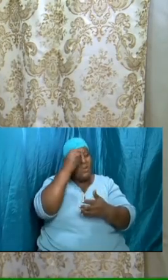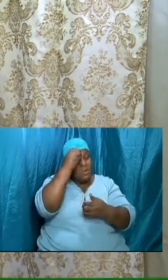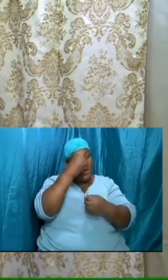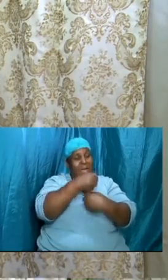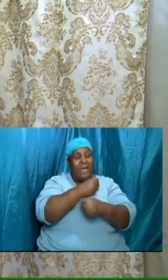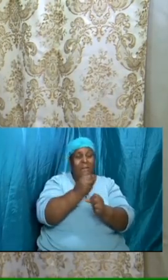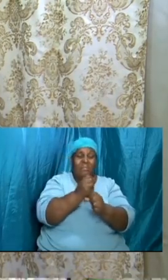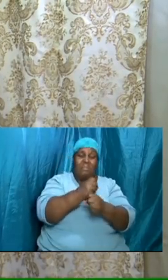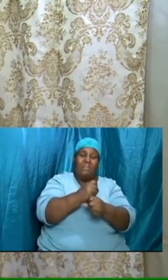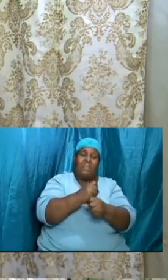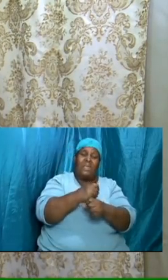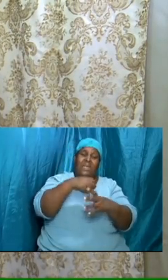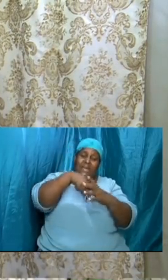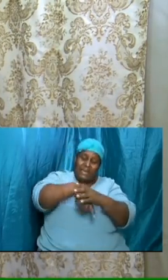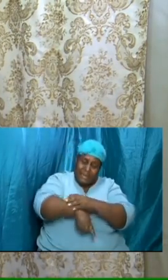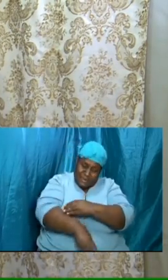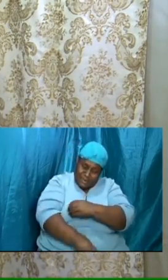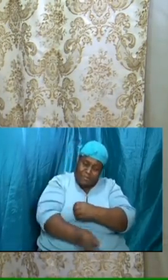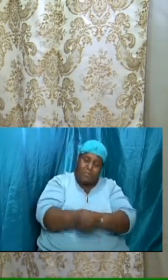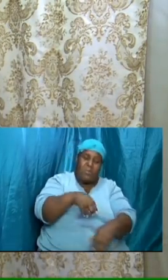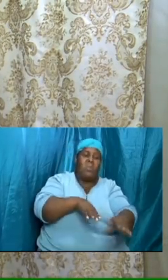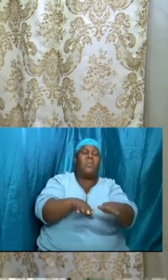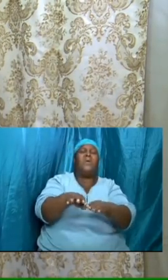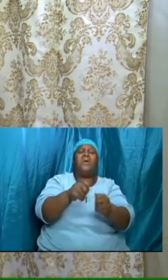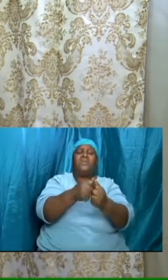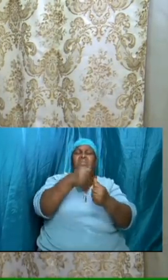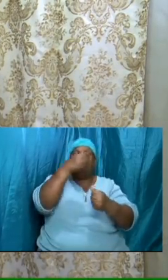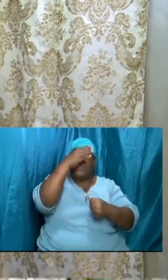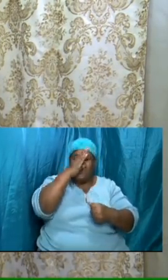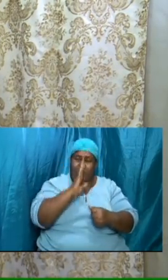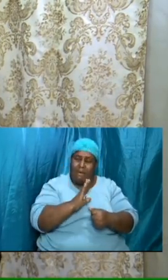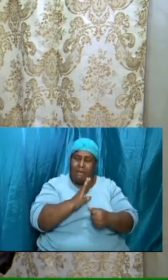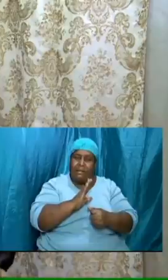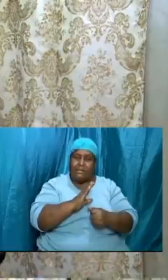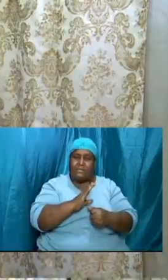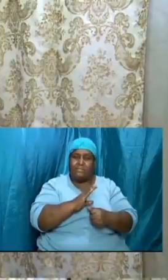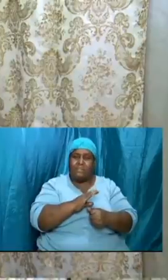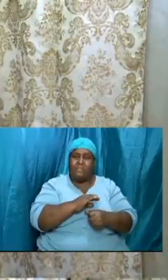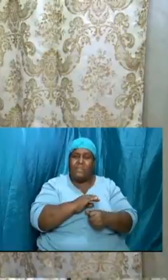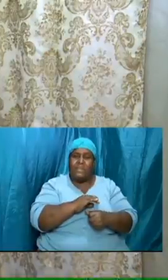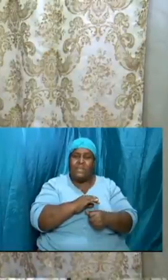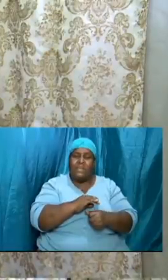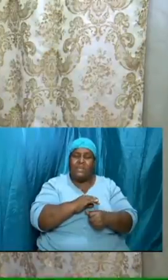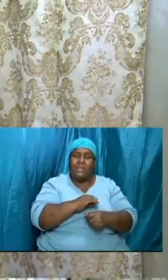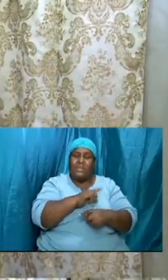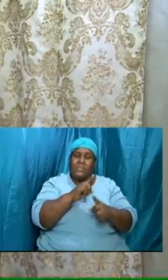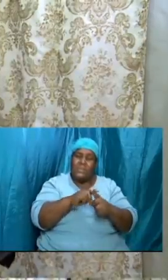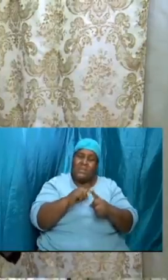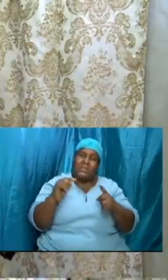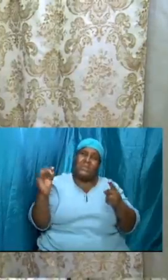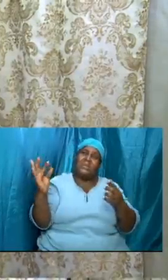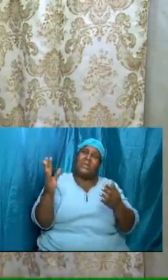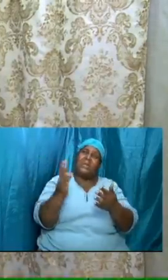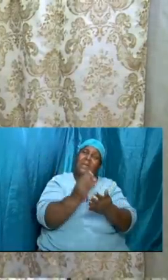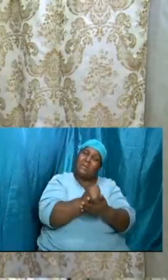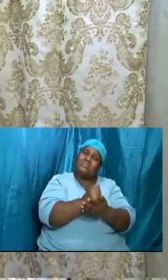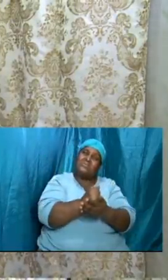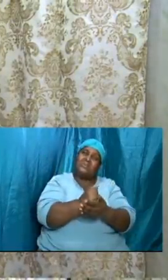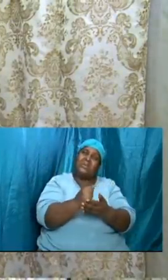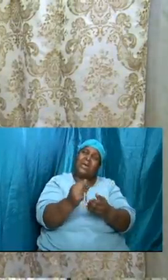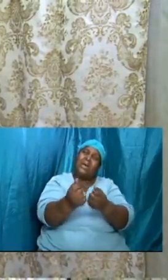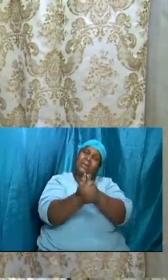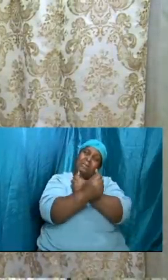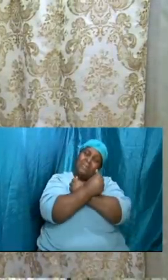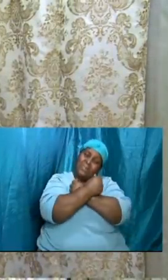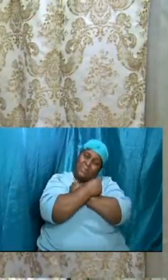what we want but in that sense when the word comes and when we capture it and when we embrace